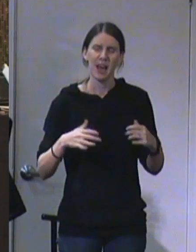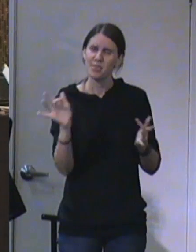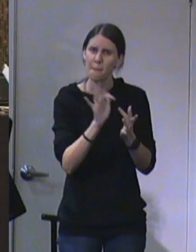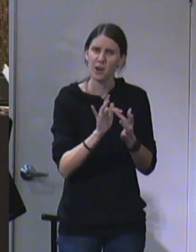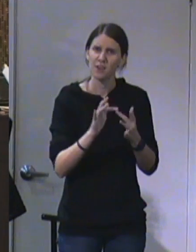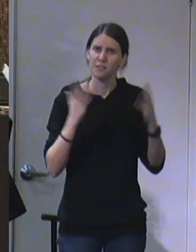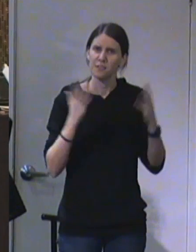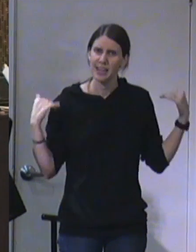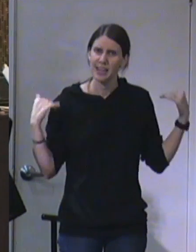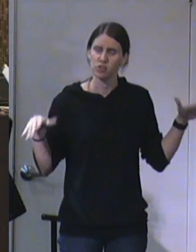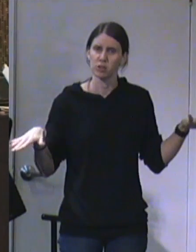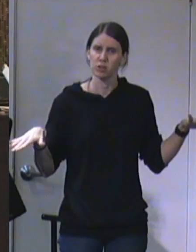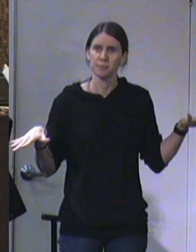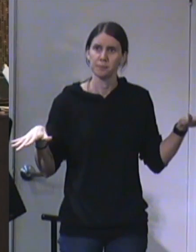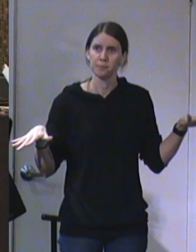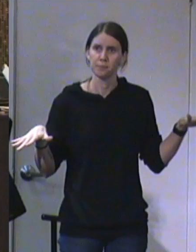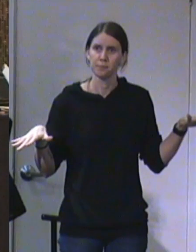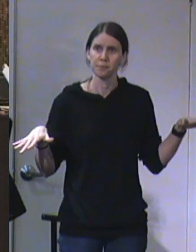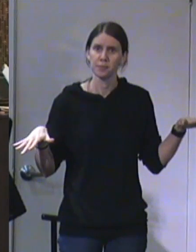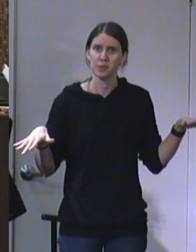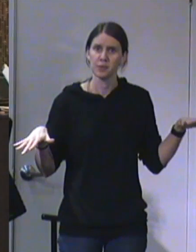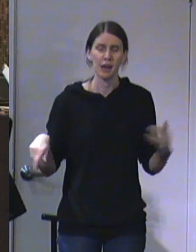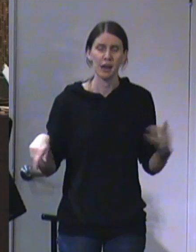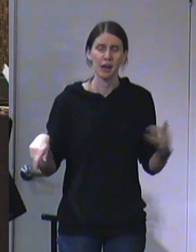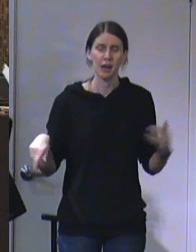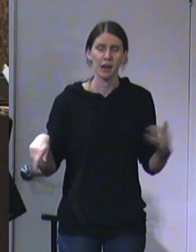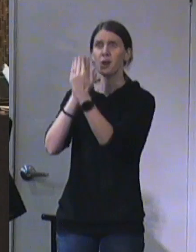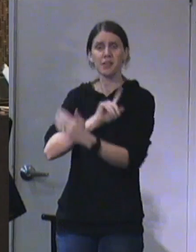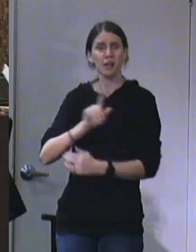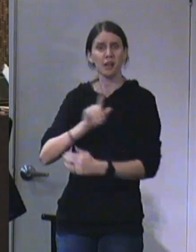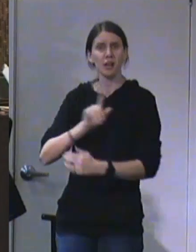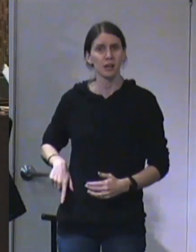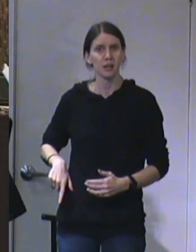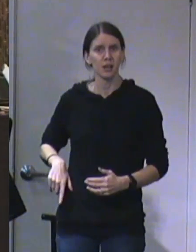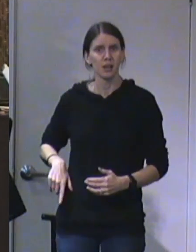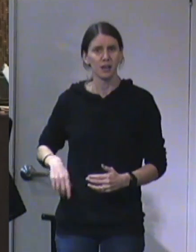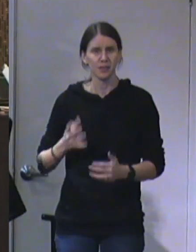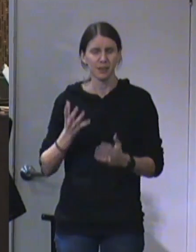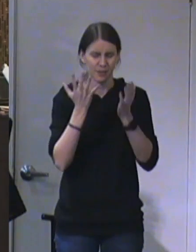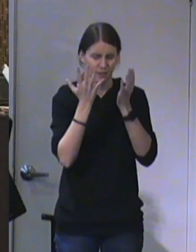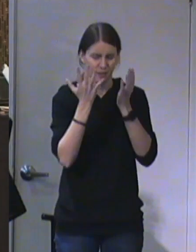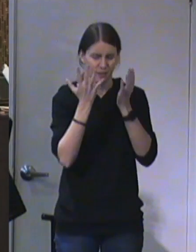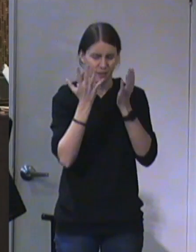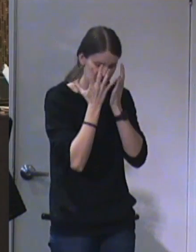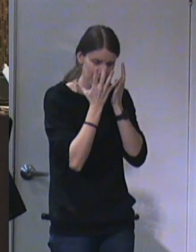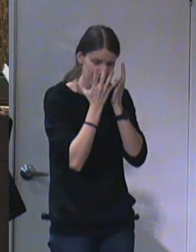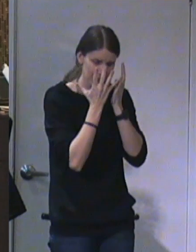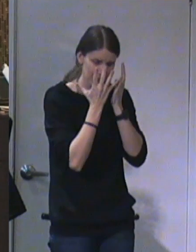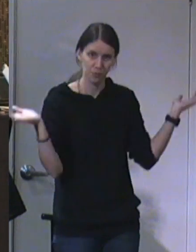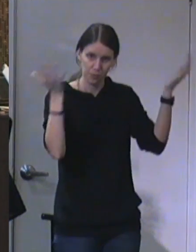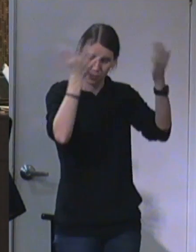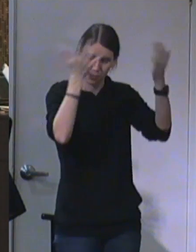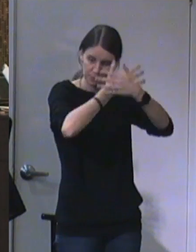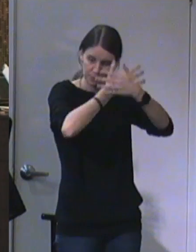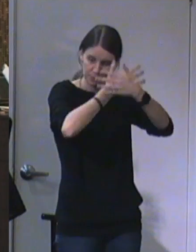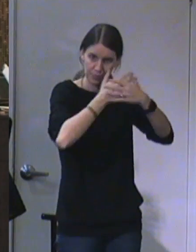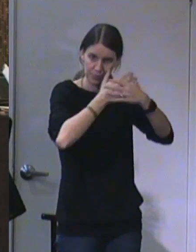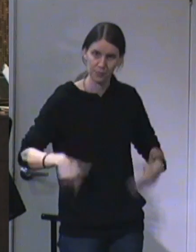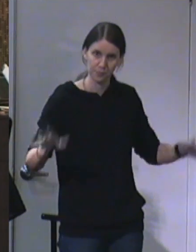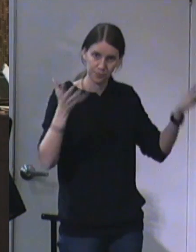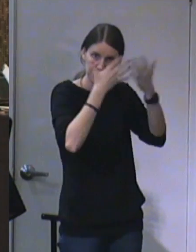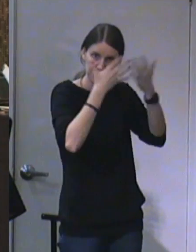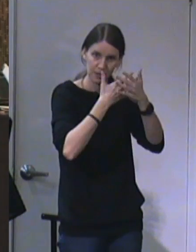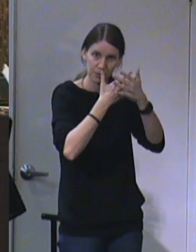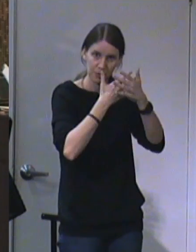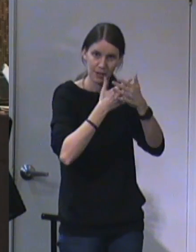beings, when they come before the Lord, they cover their face with a pair of wings, they cover their